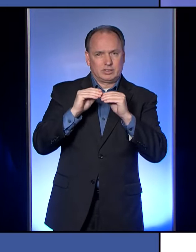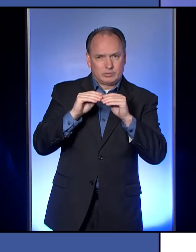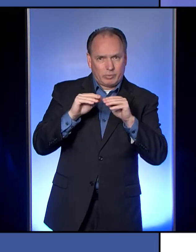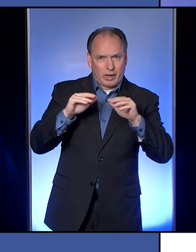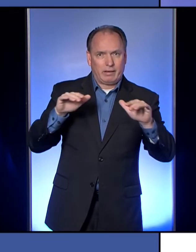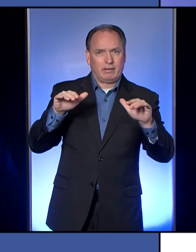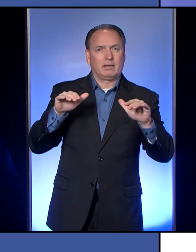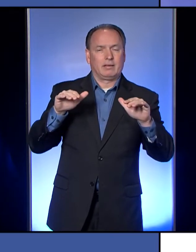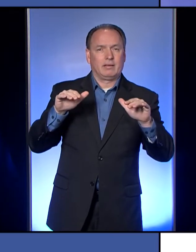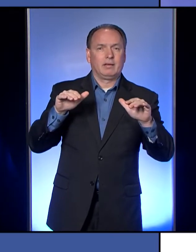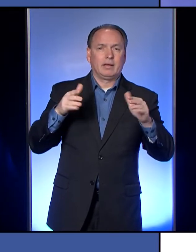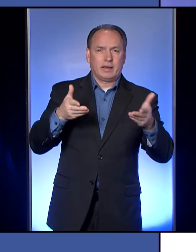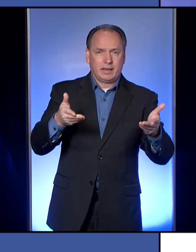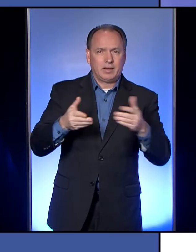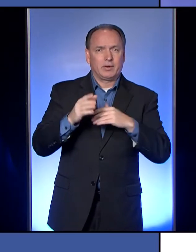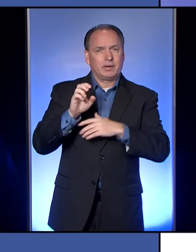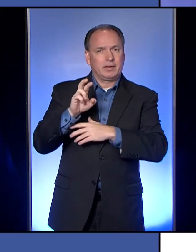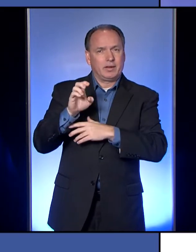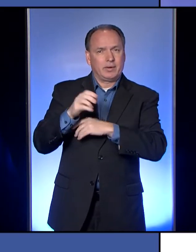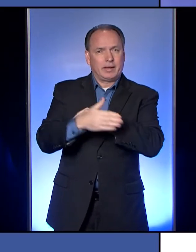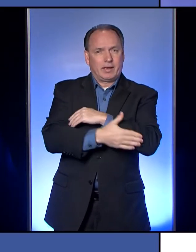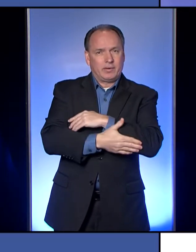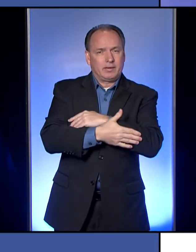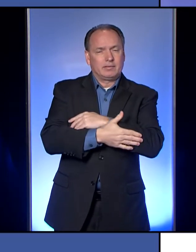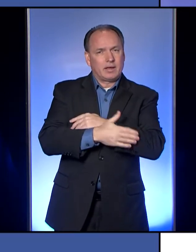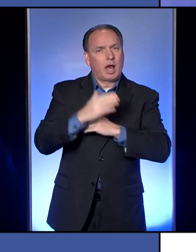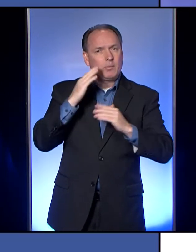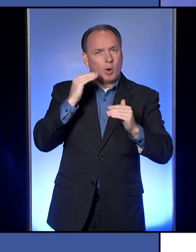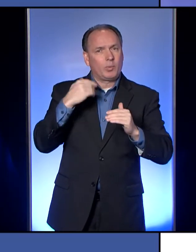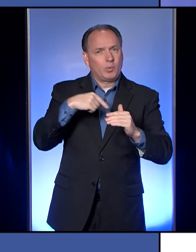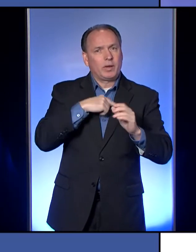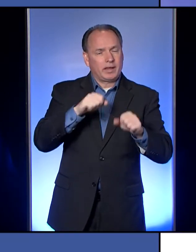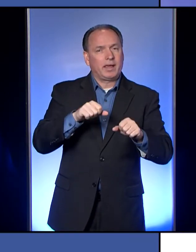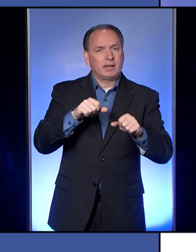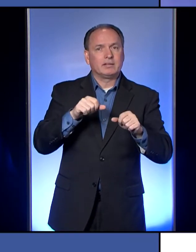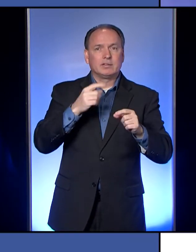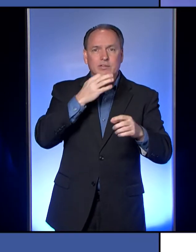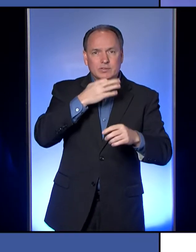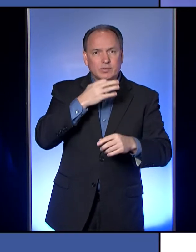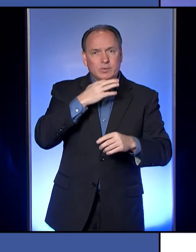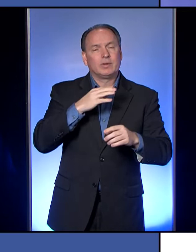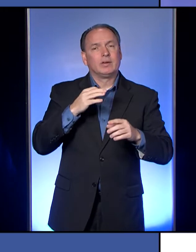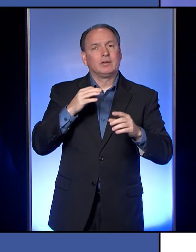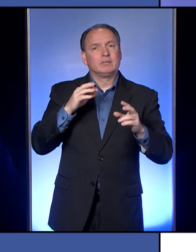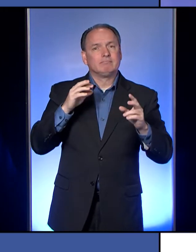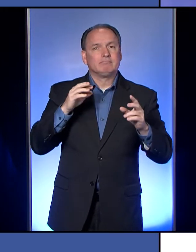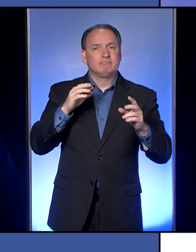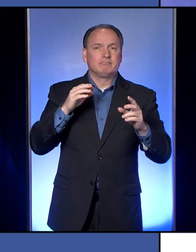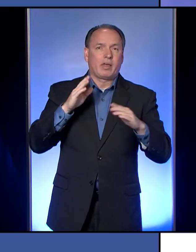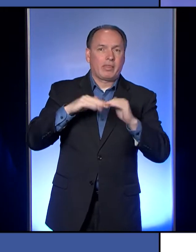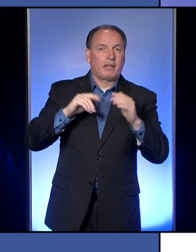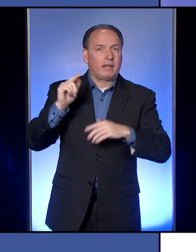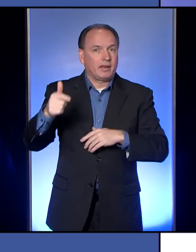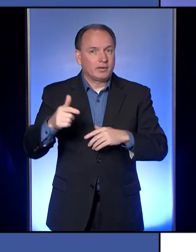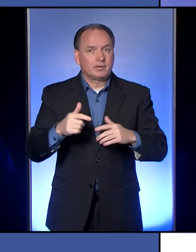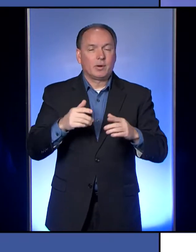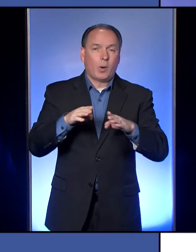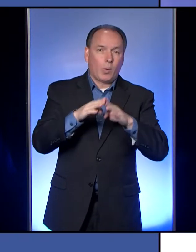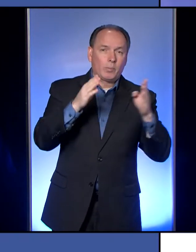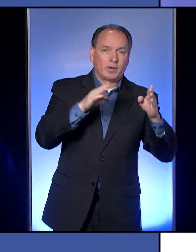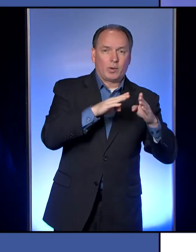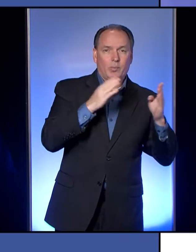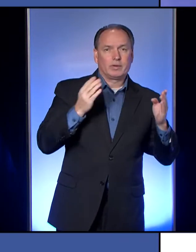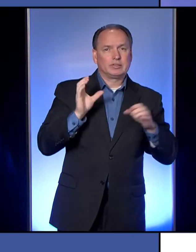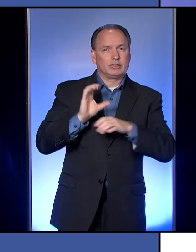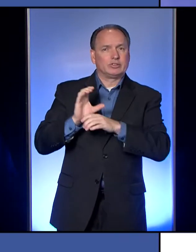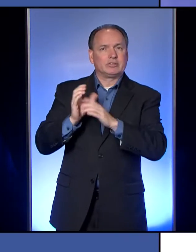mitigate the spread here in Erie County, I'm hoping we can get to a point where our churches, um, sooner rather than later, we'll be able to get together, but I'm